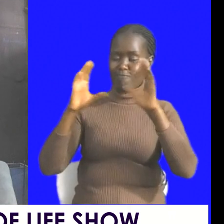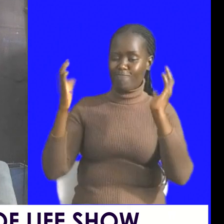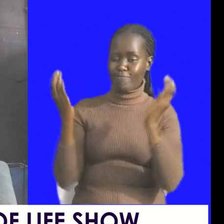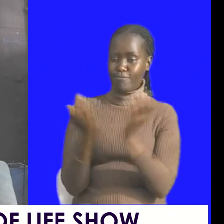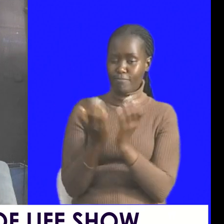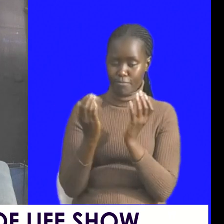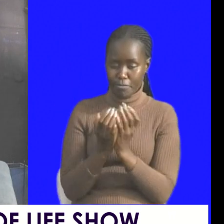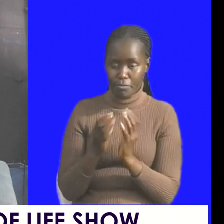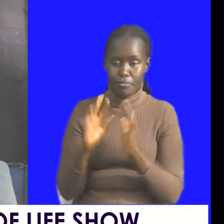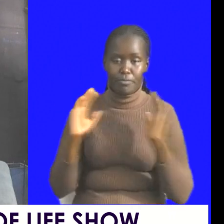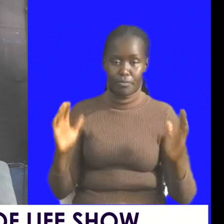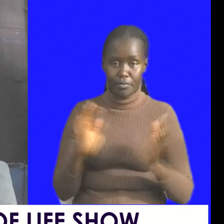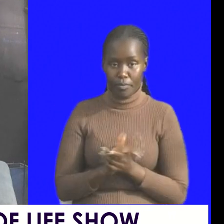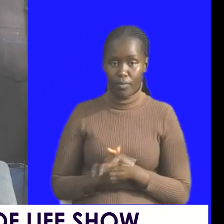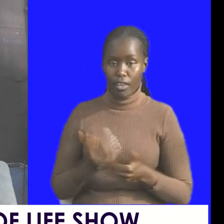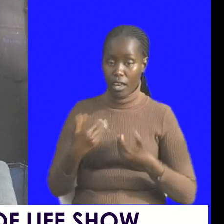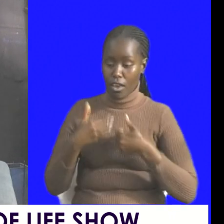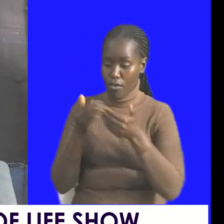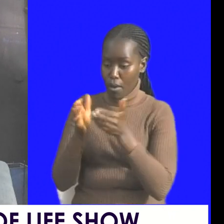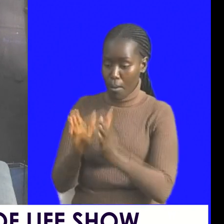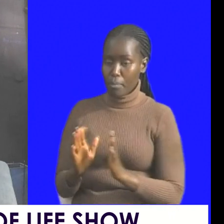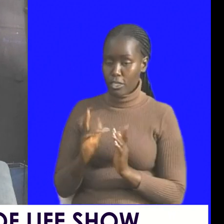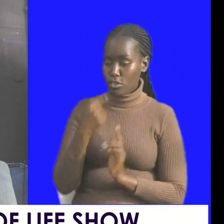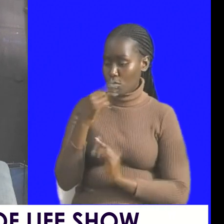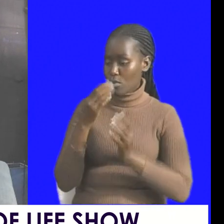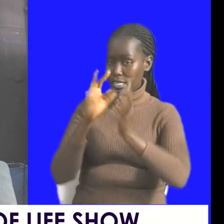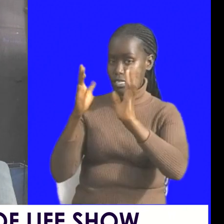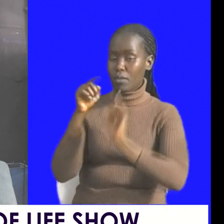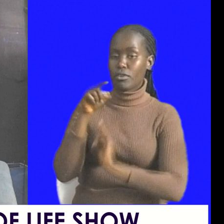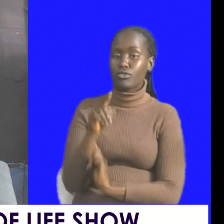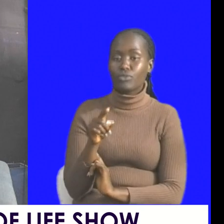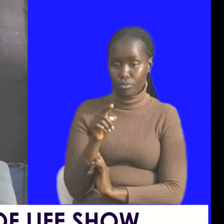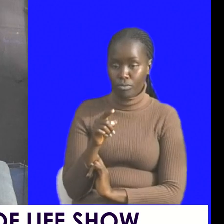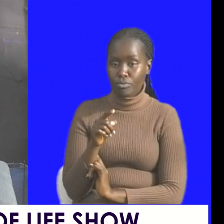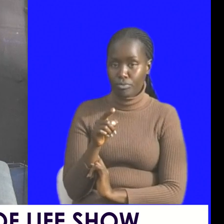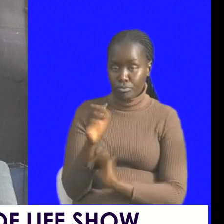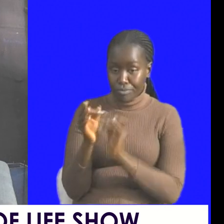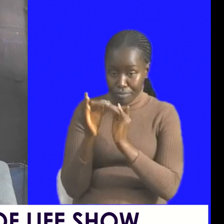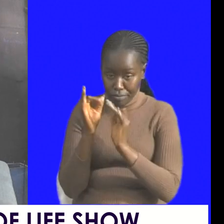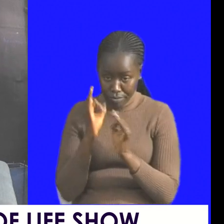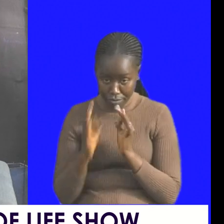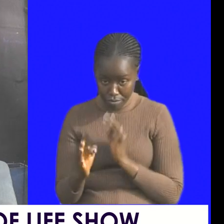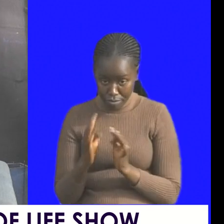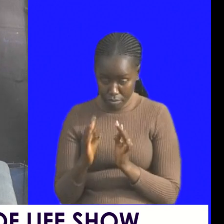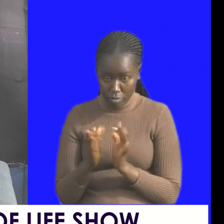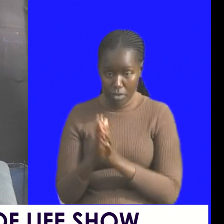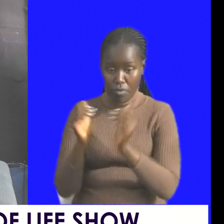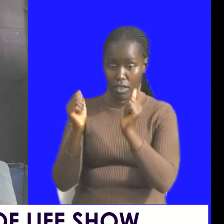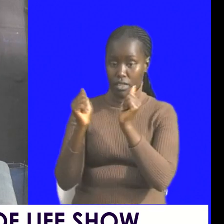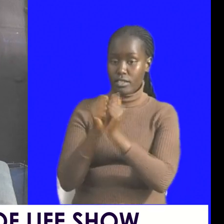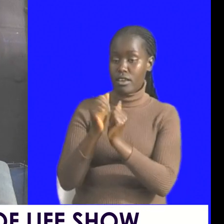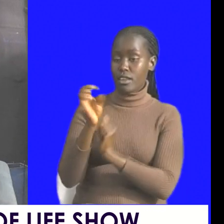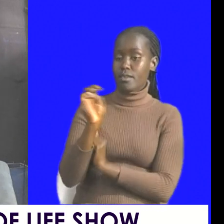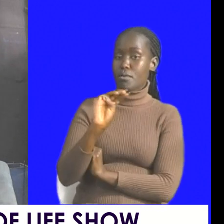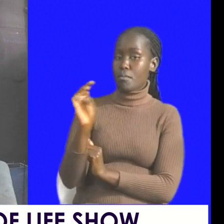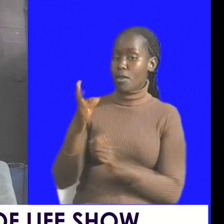come on there is somebody that will celebrate you if the the 10 million people cannot